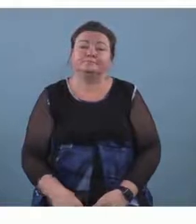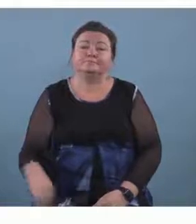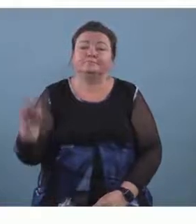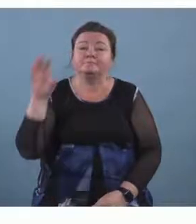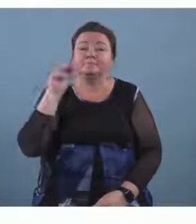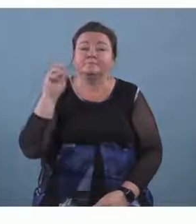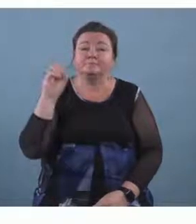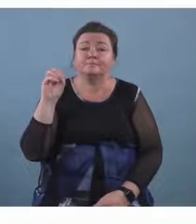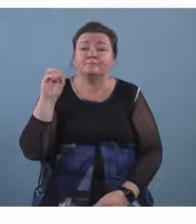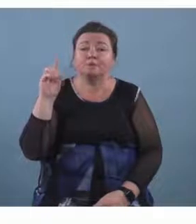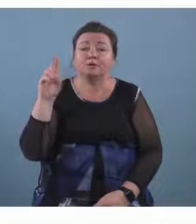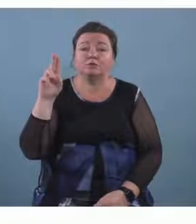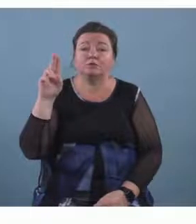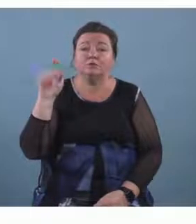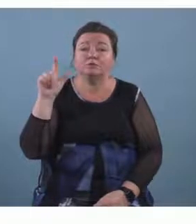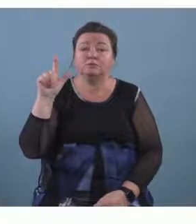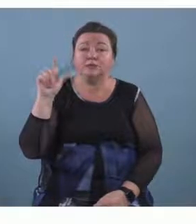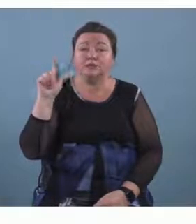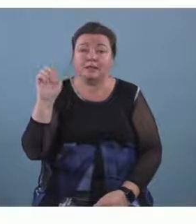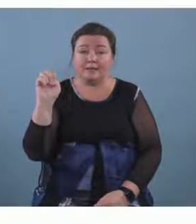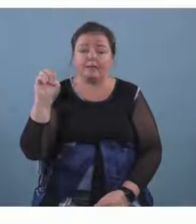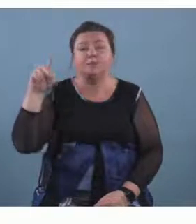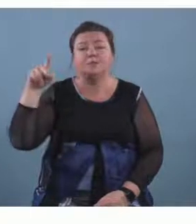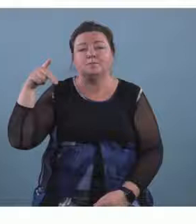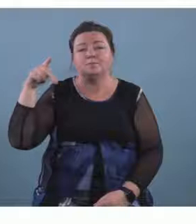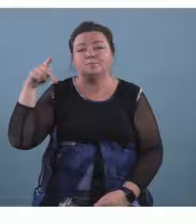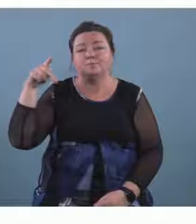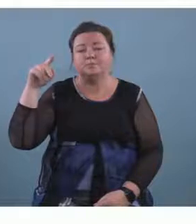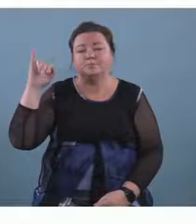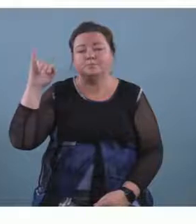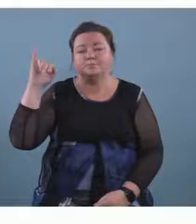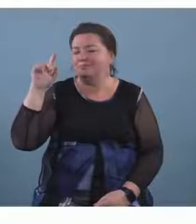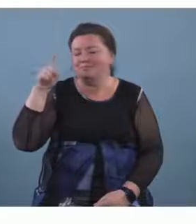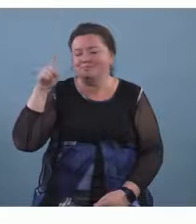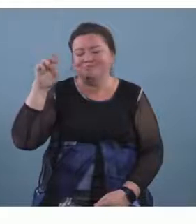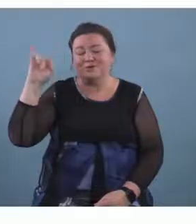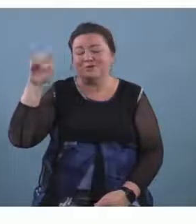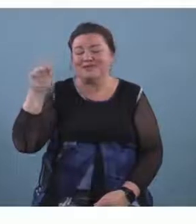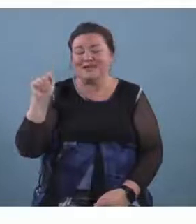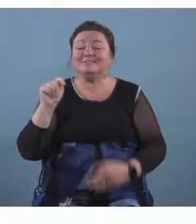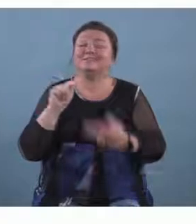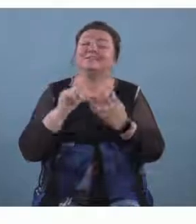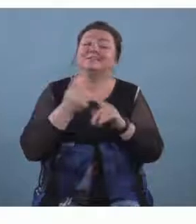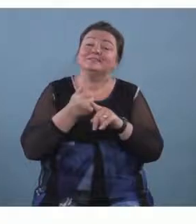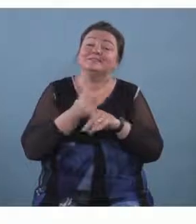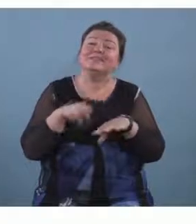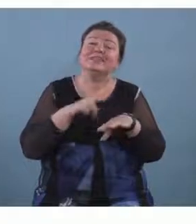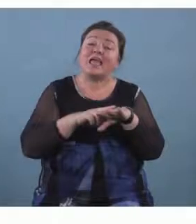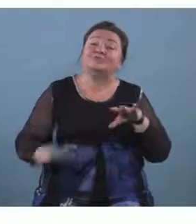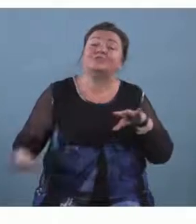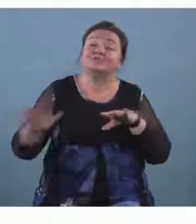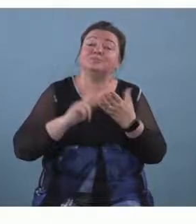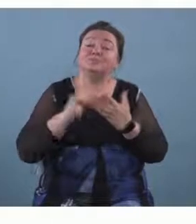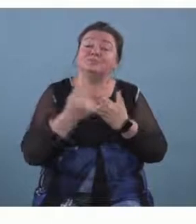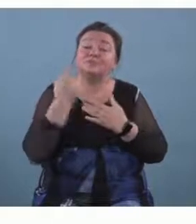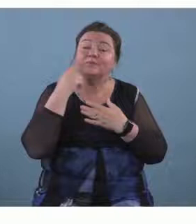modulate project is something that we have been running for a year now it's a national project uh based